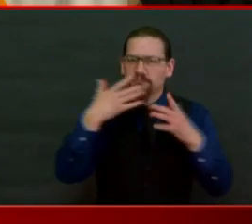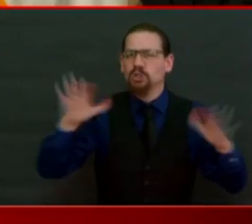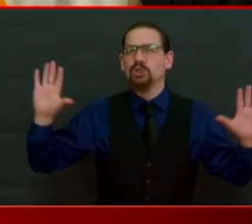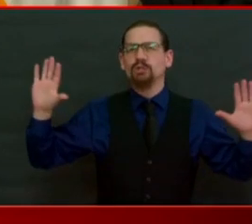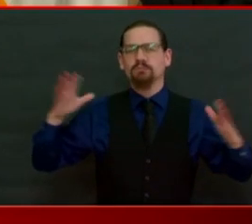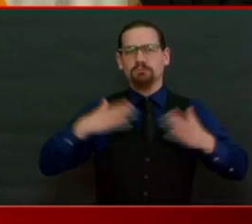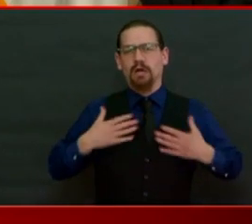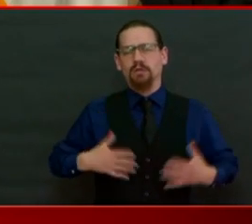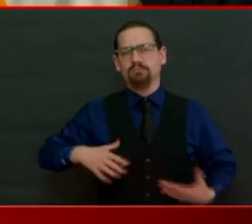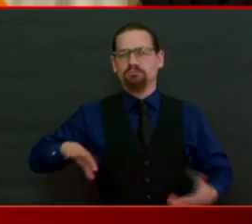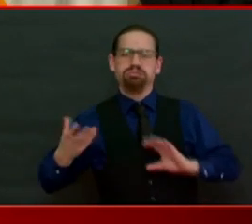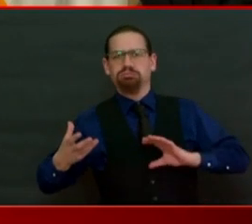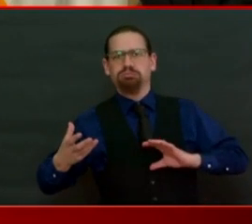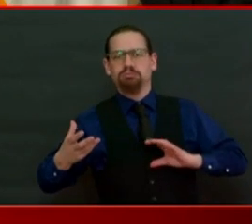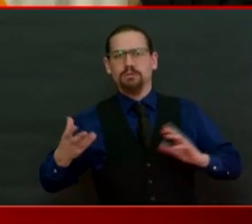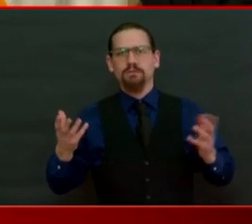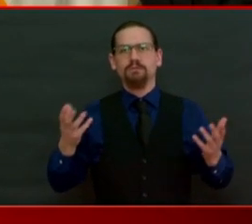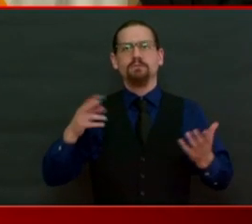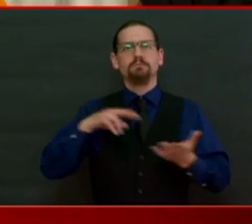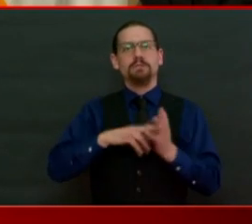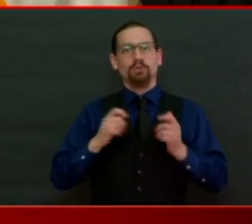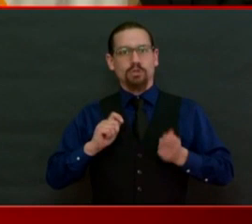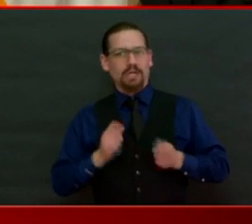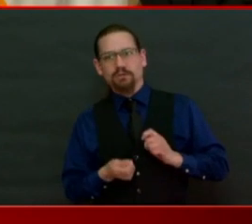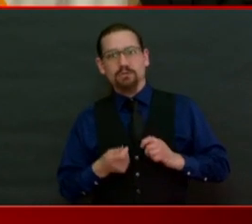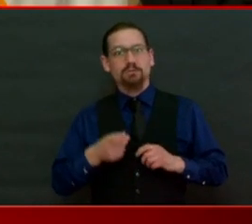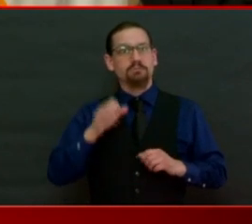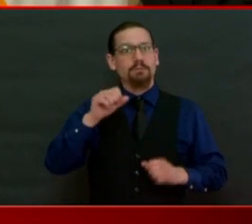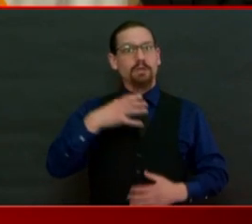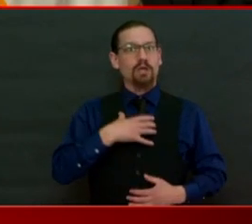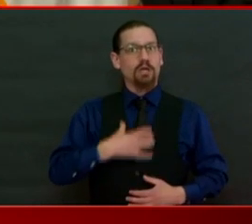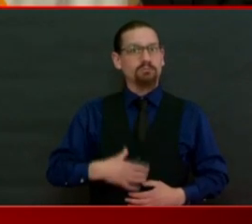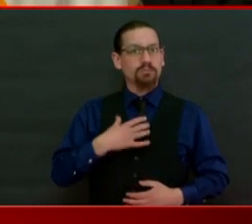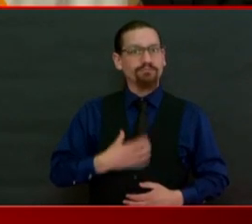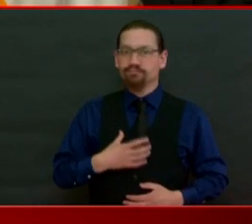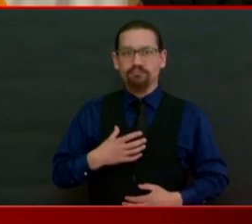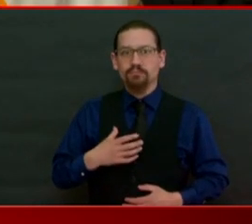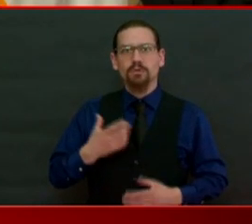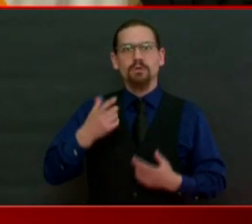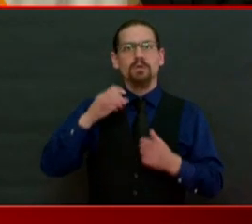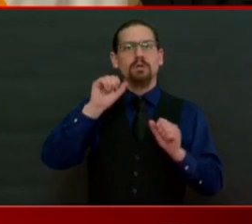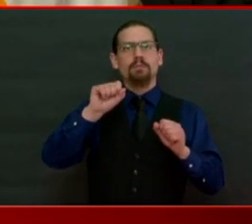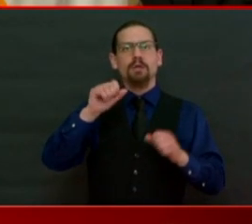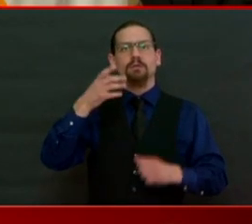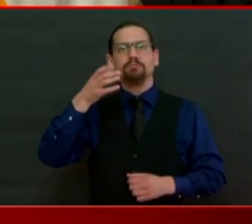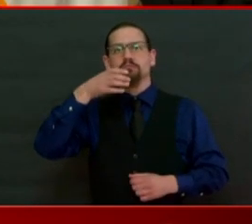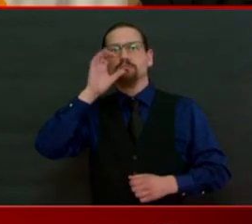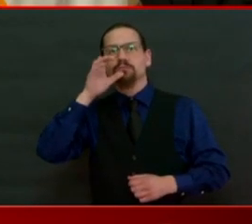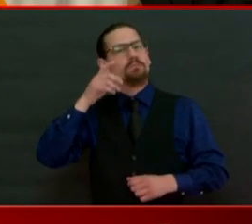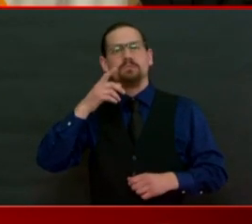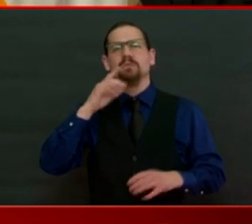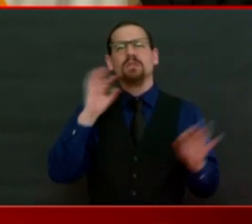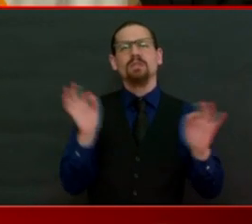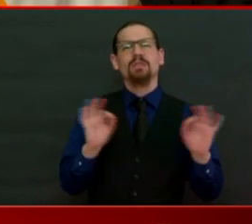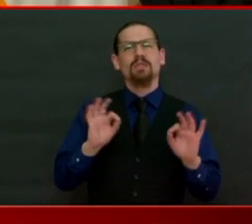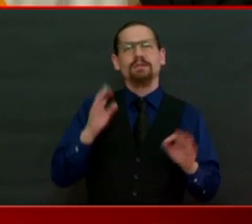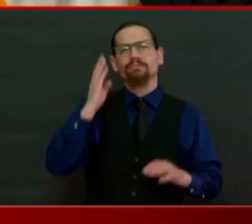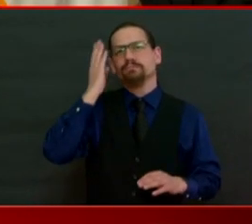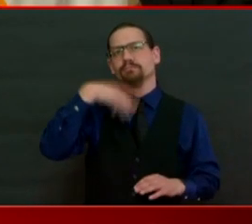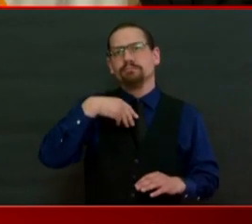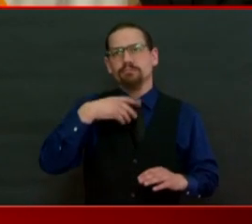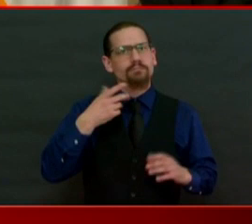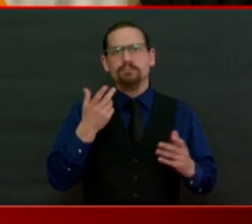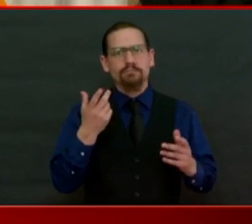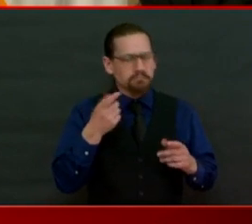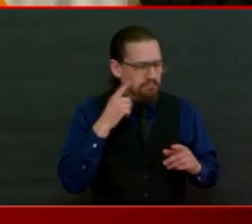appetite and ability to eat as a result of a viral infection could contribute to an unfortunate outcome. So